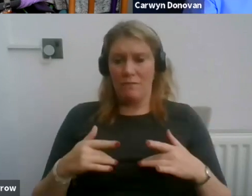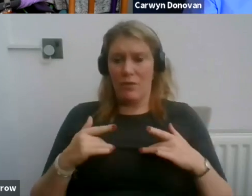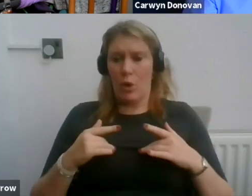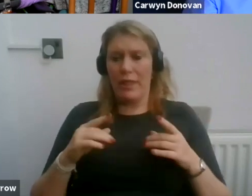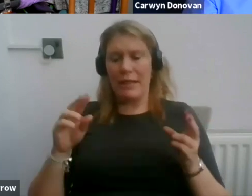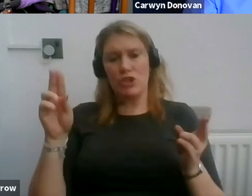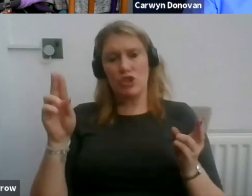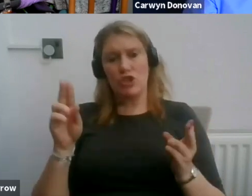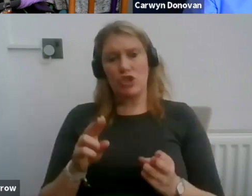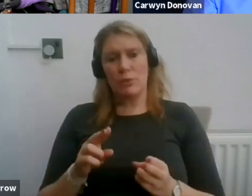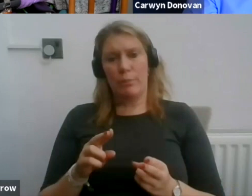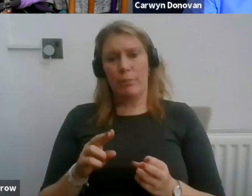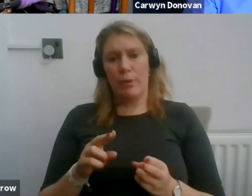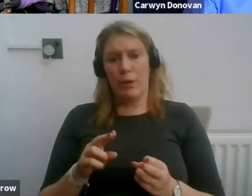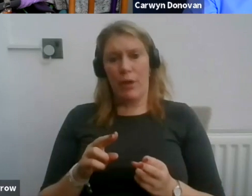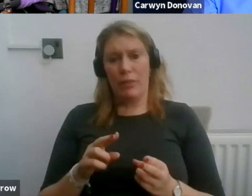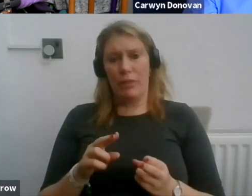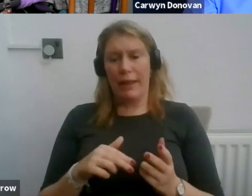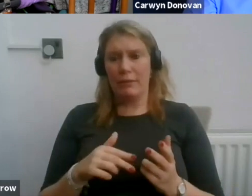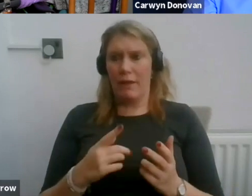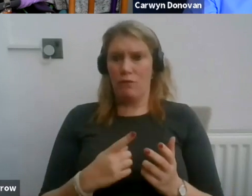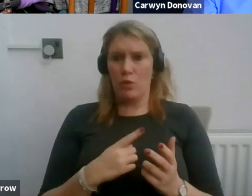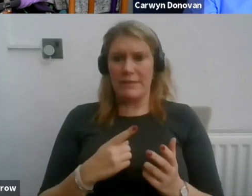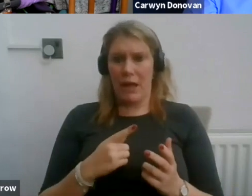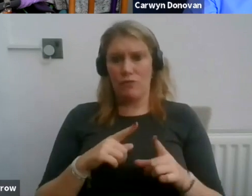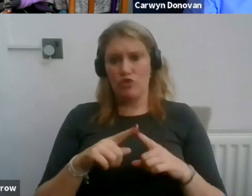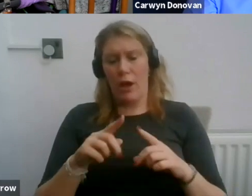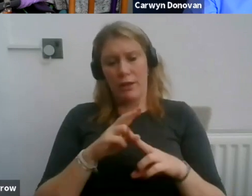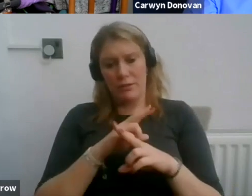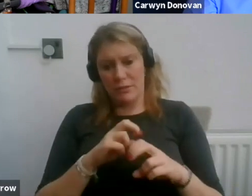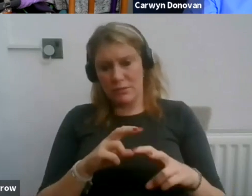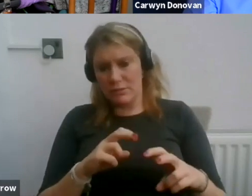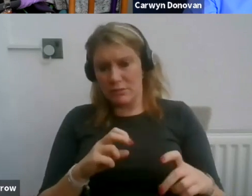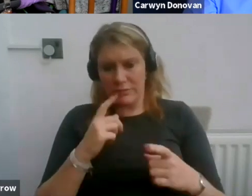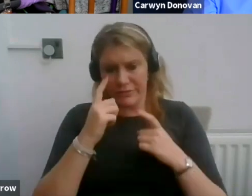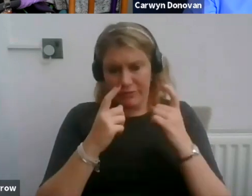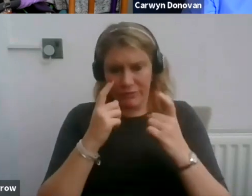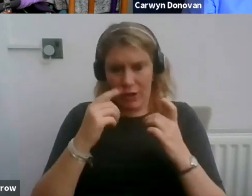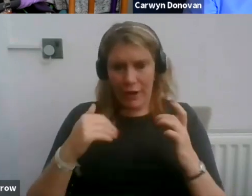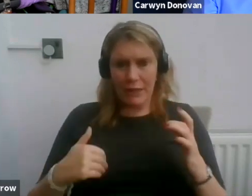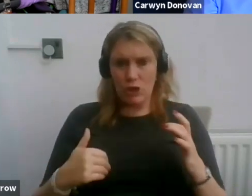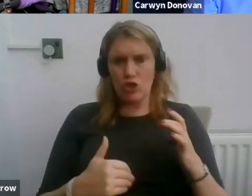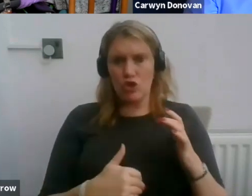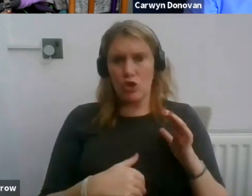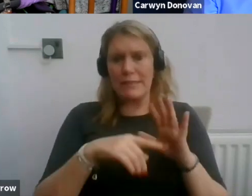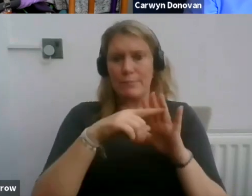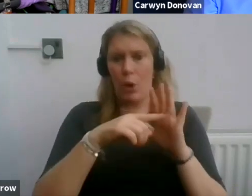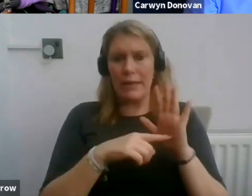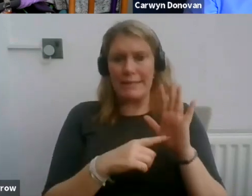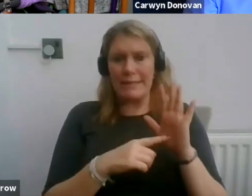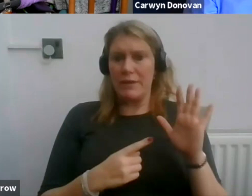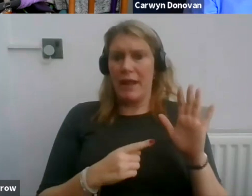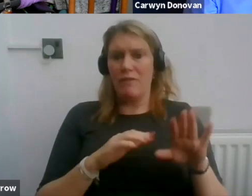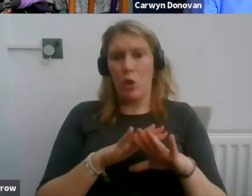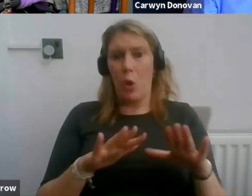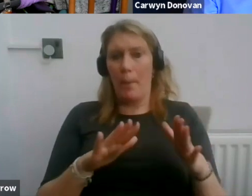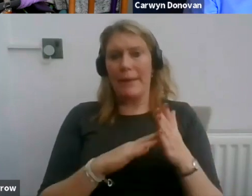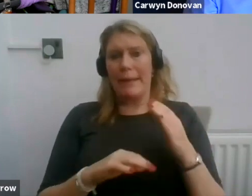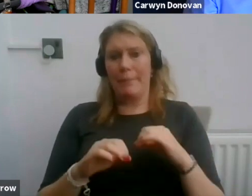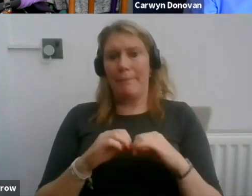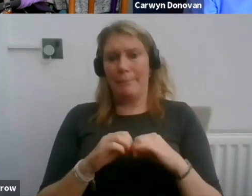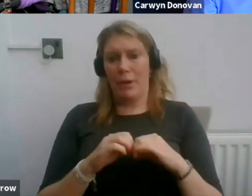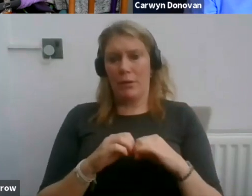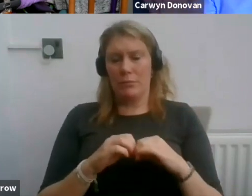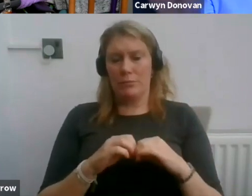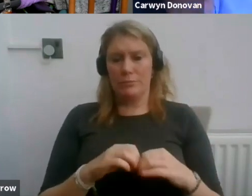than if you were to seek to take out a similar policy not being a member then, you know. I think it would